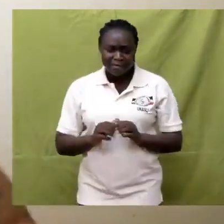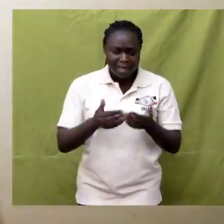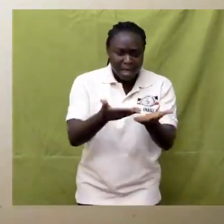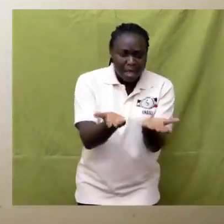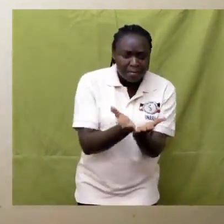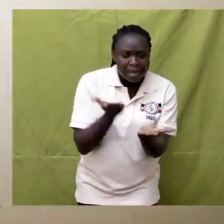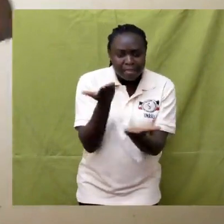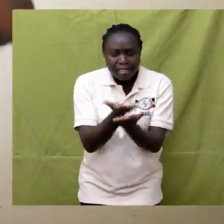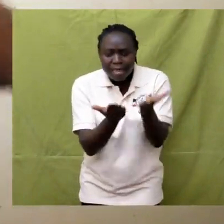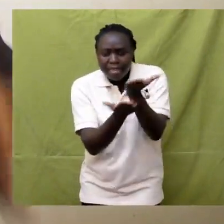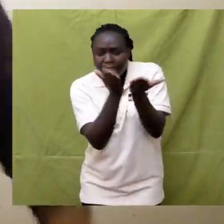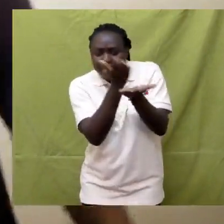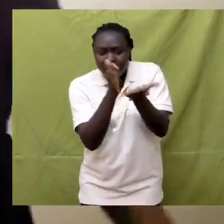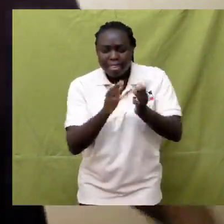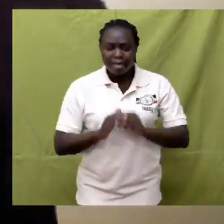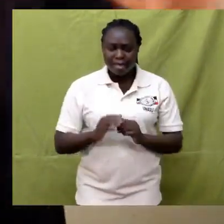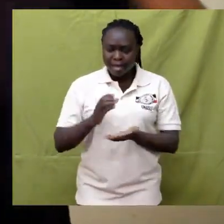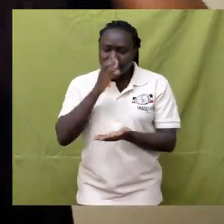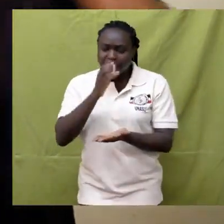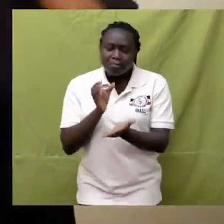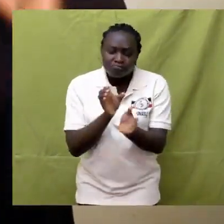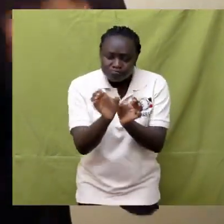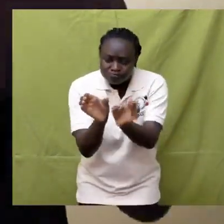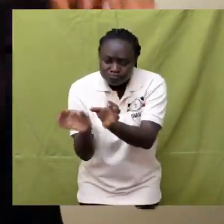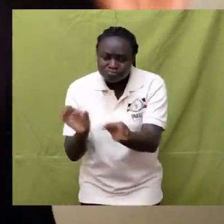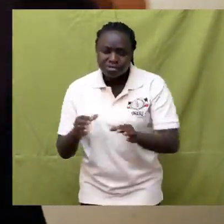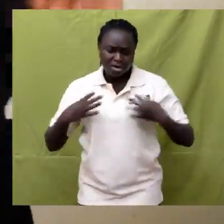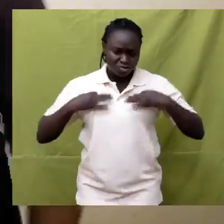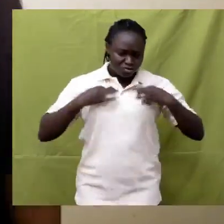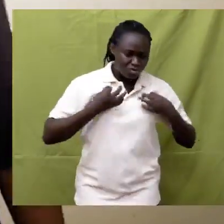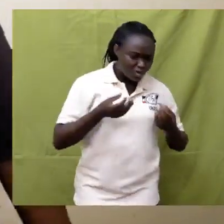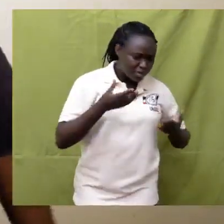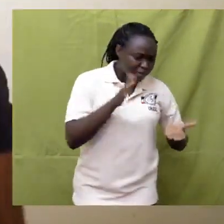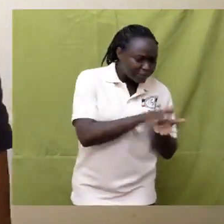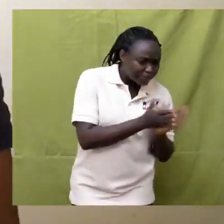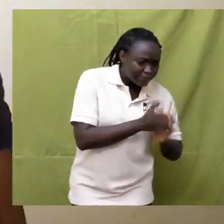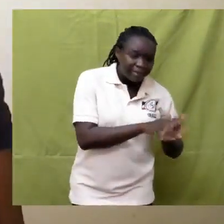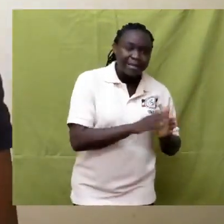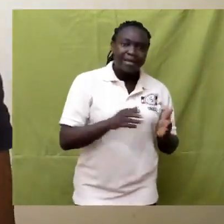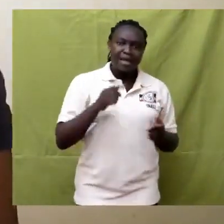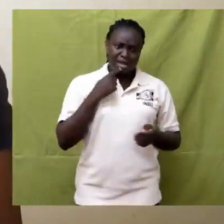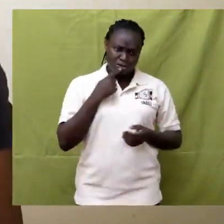cups Your clothes And compare the numbers